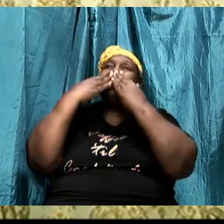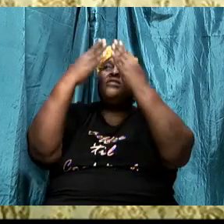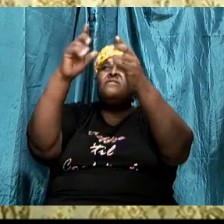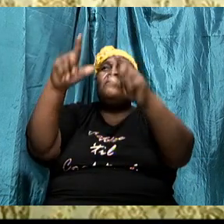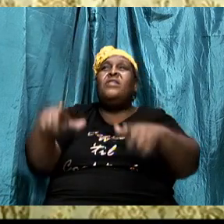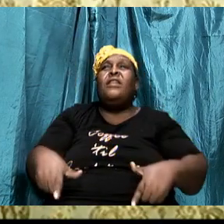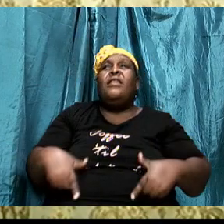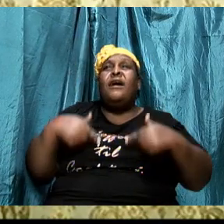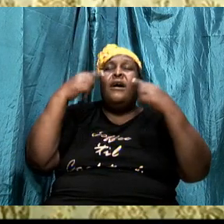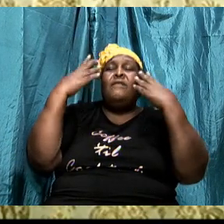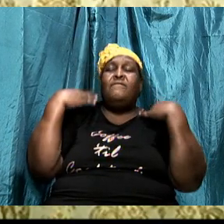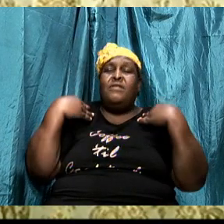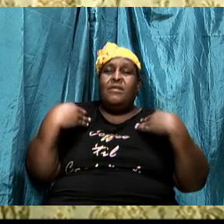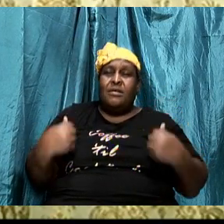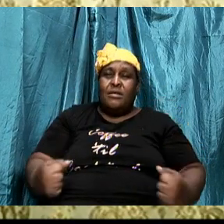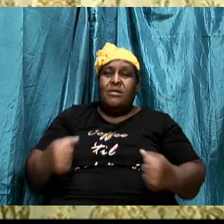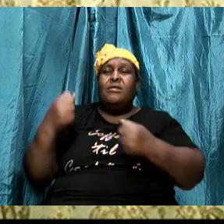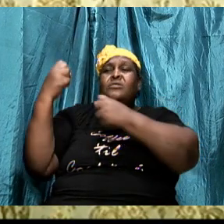thank you for health.